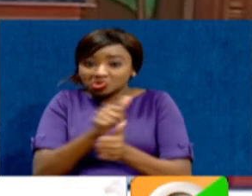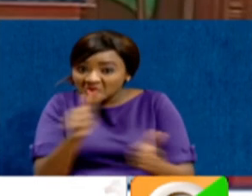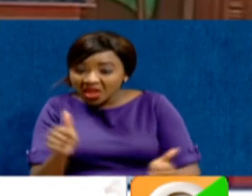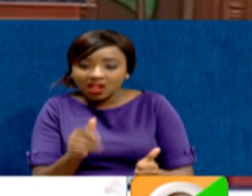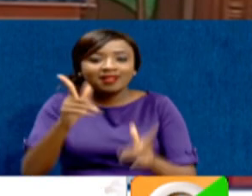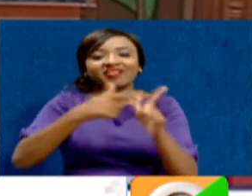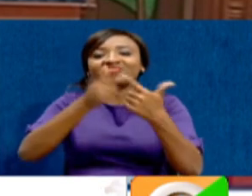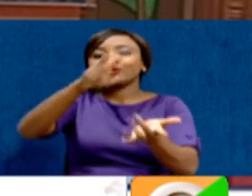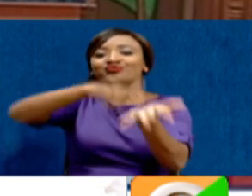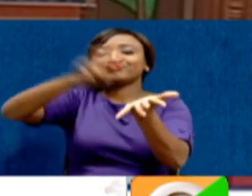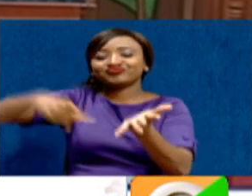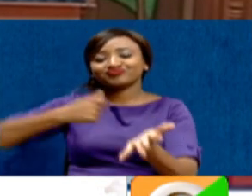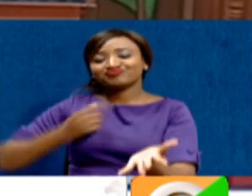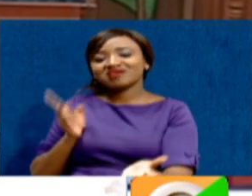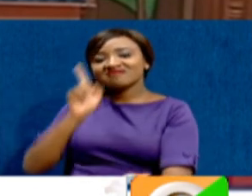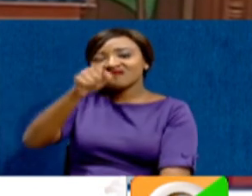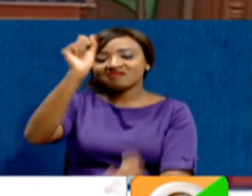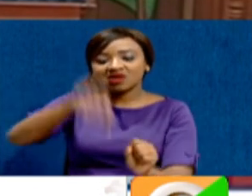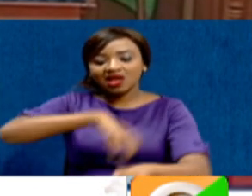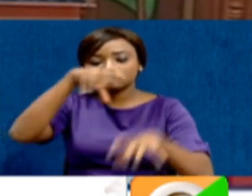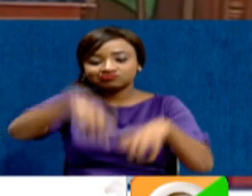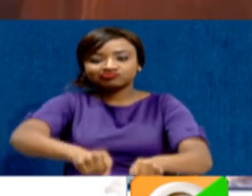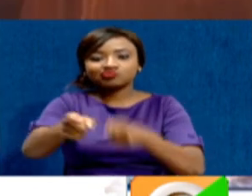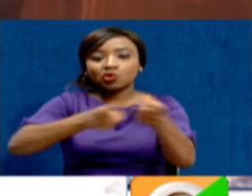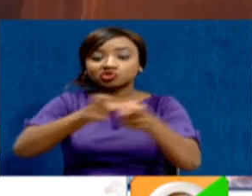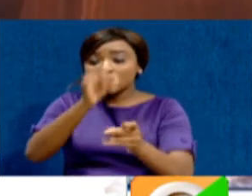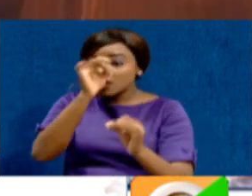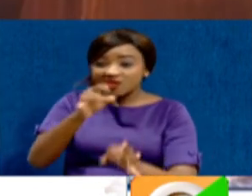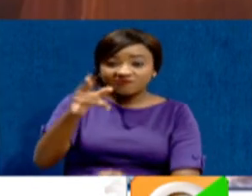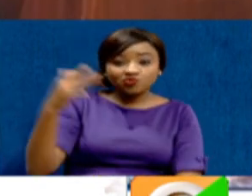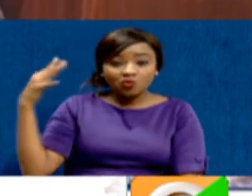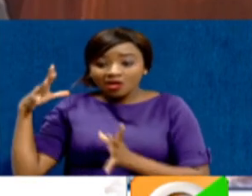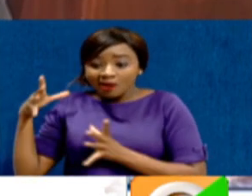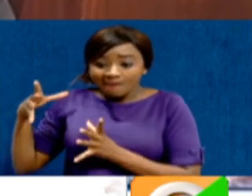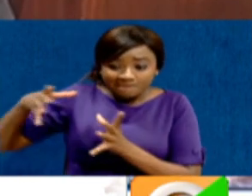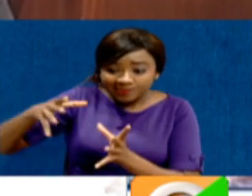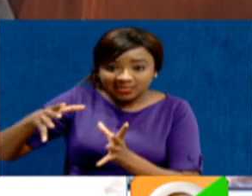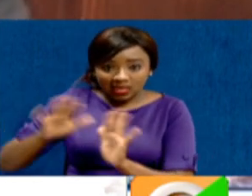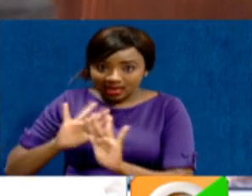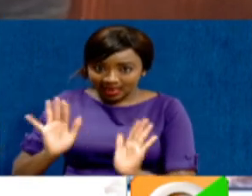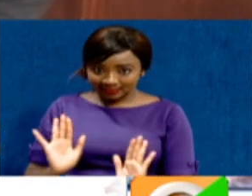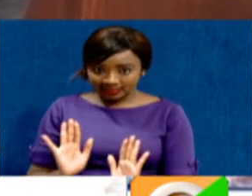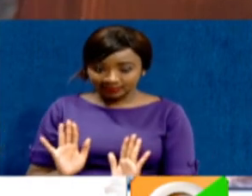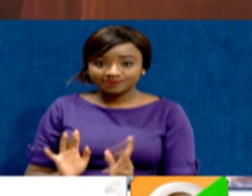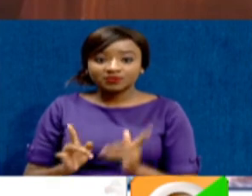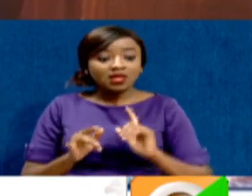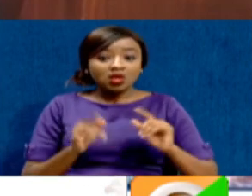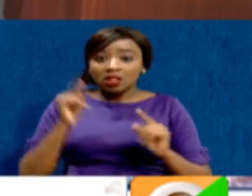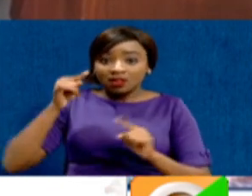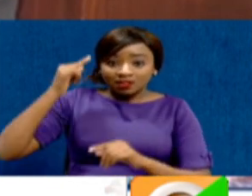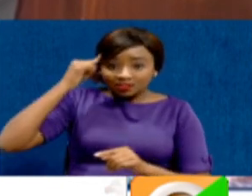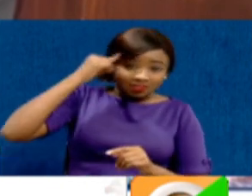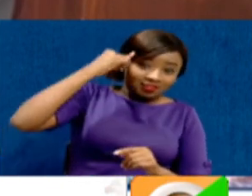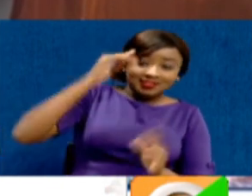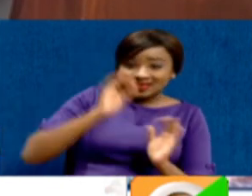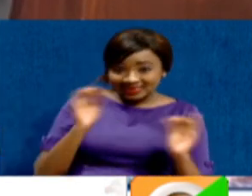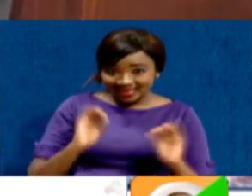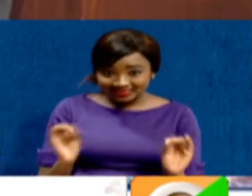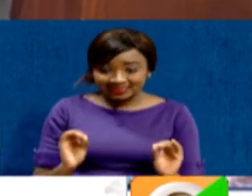resign. I can sit there. Mr. Speaker, if you are not under any pressure and nobody has called you,